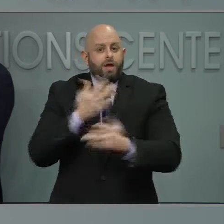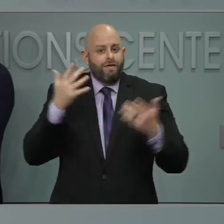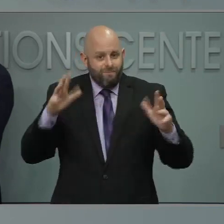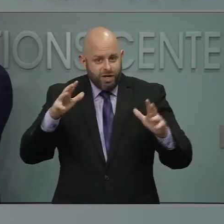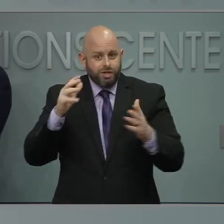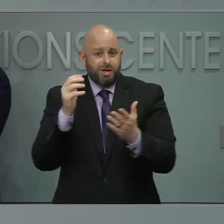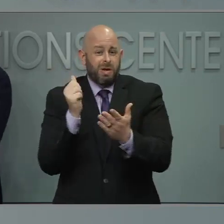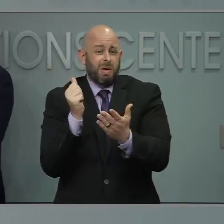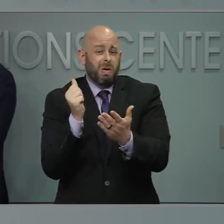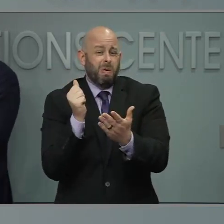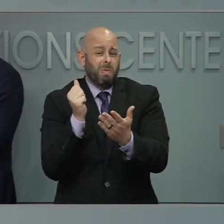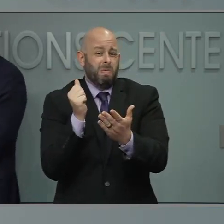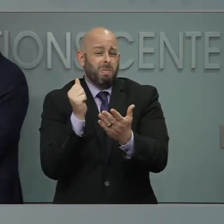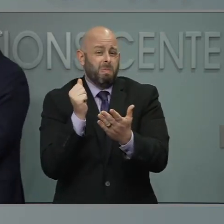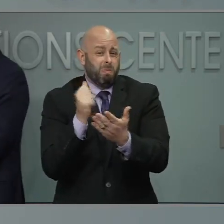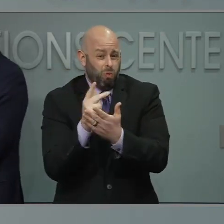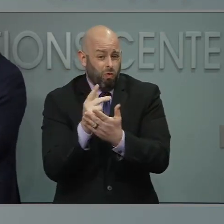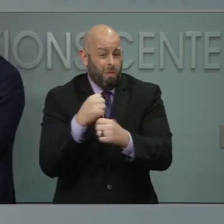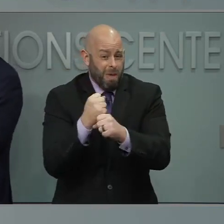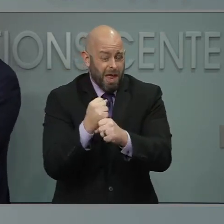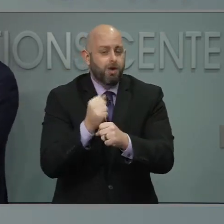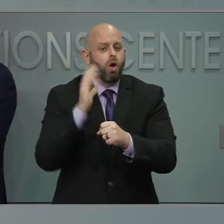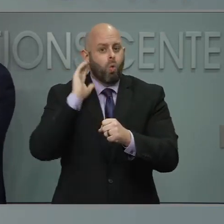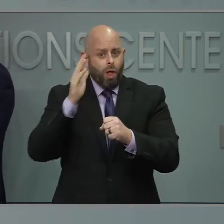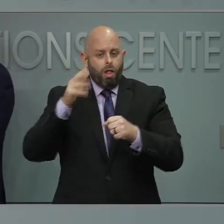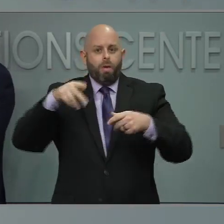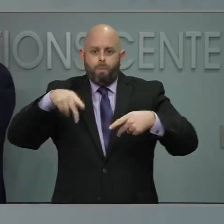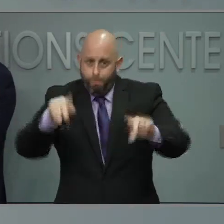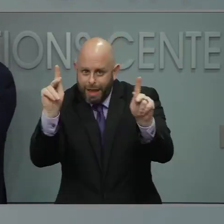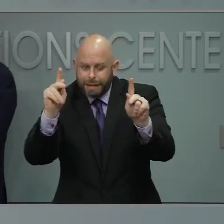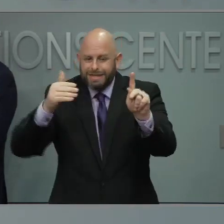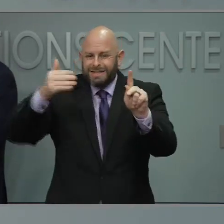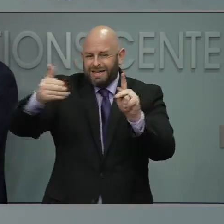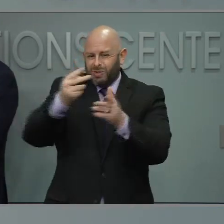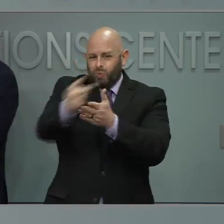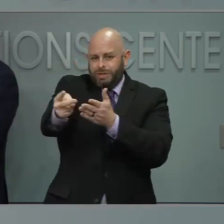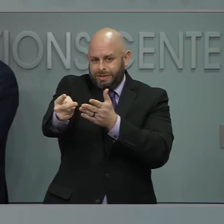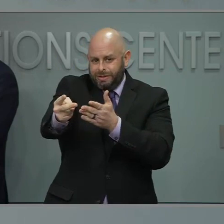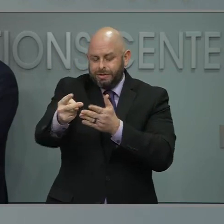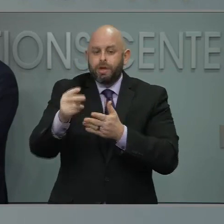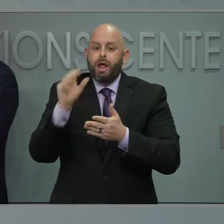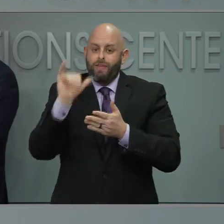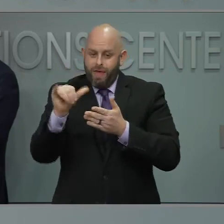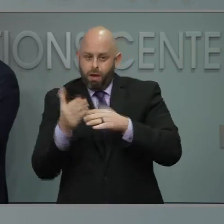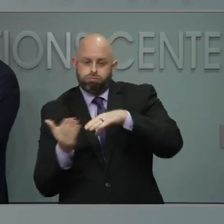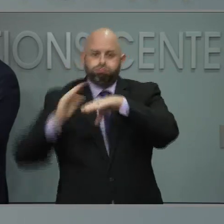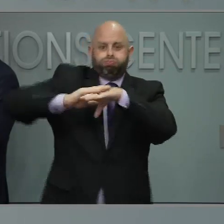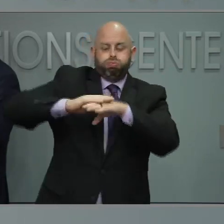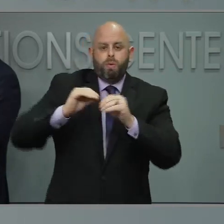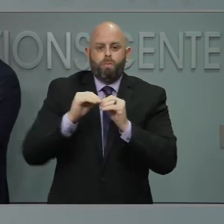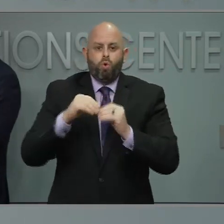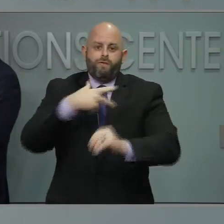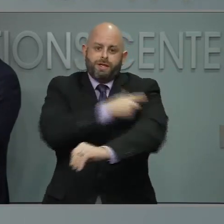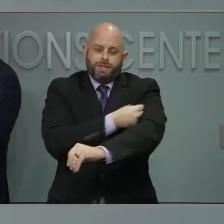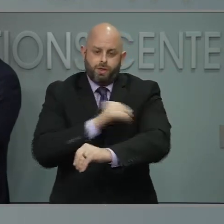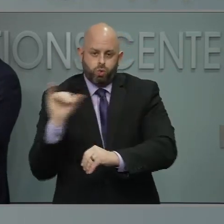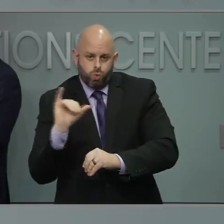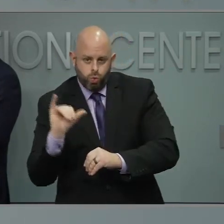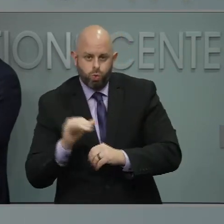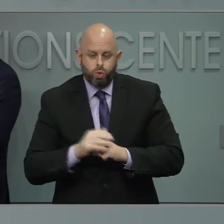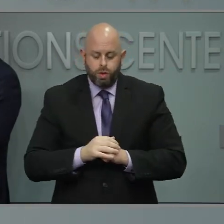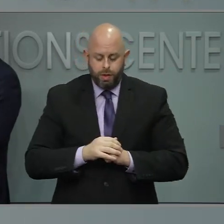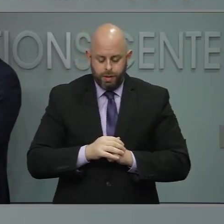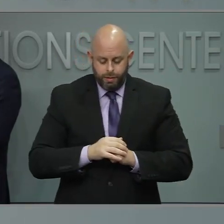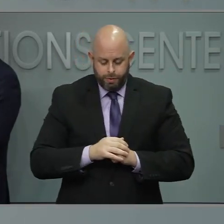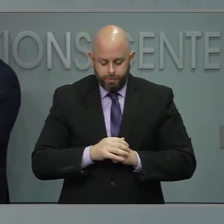weeks so that we know that that would potentially increase the supply. One good thing about the